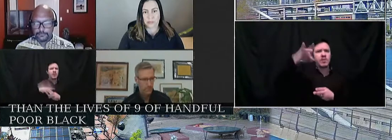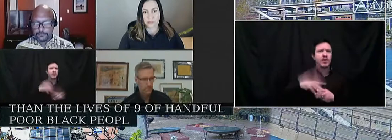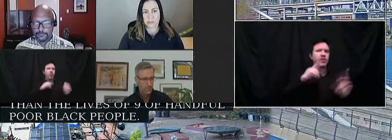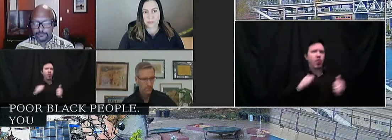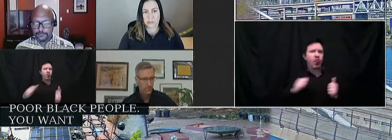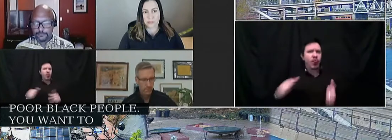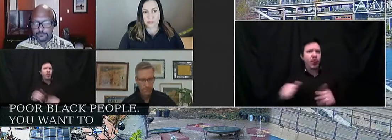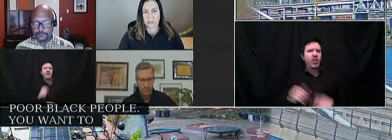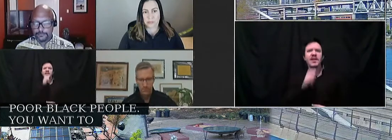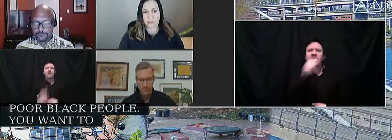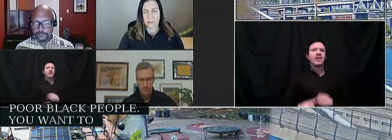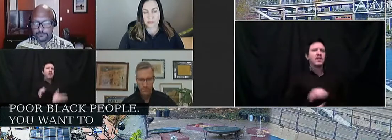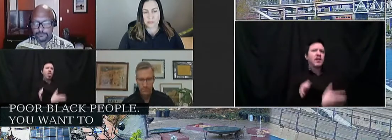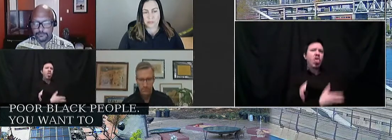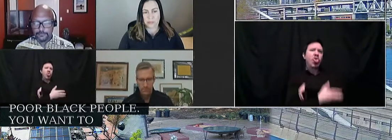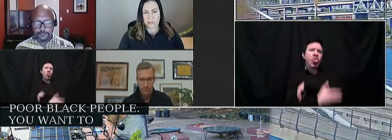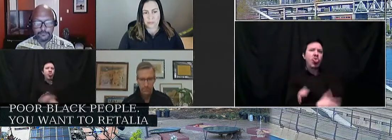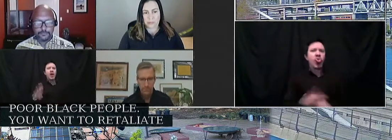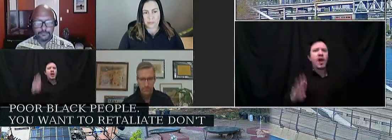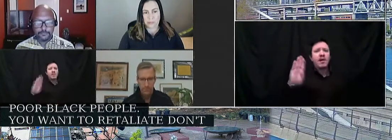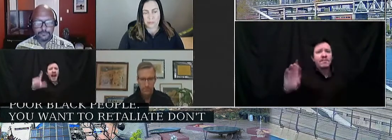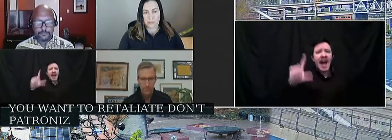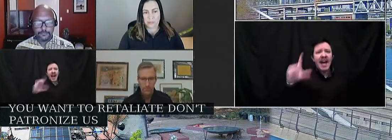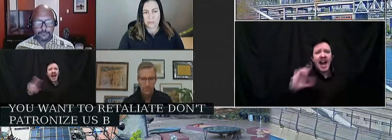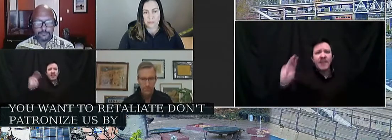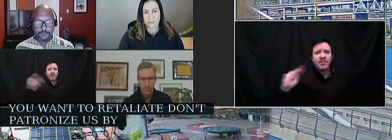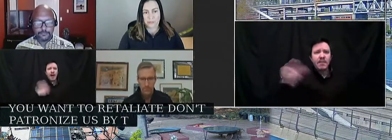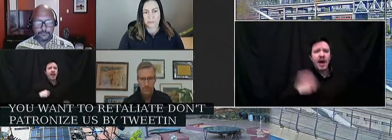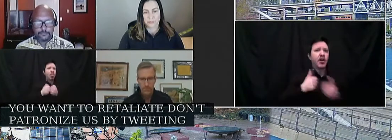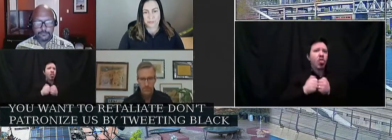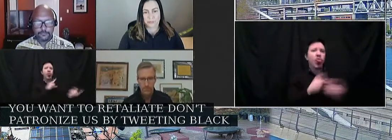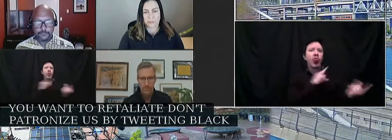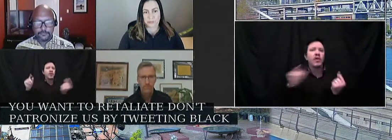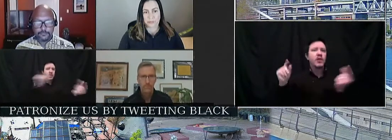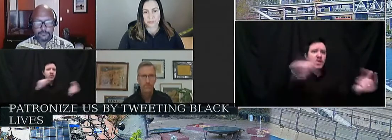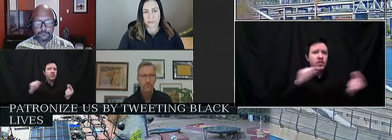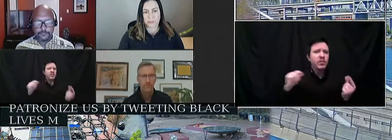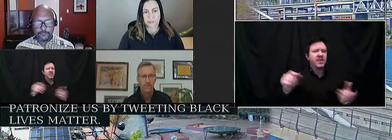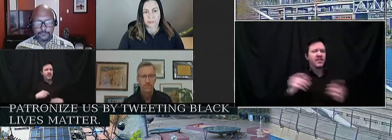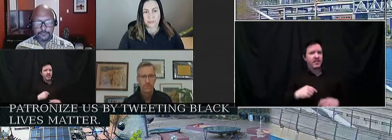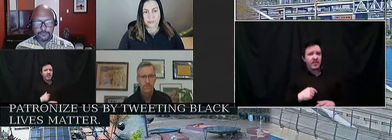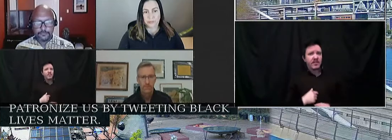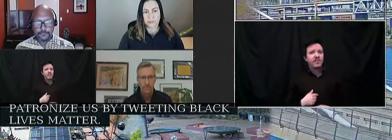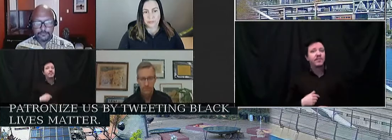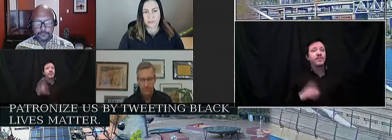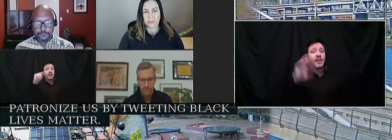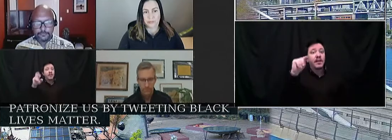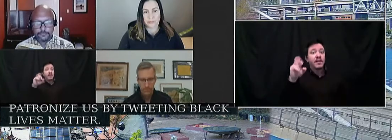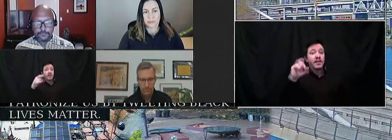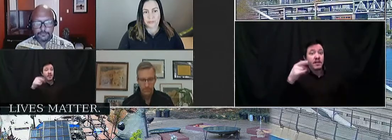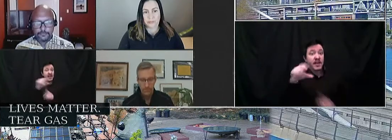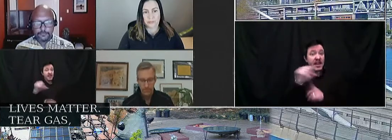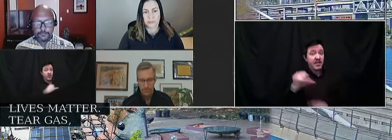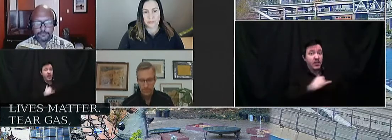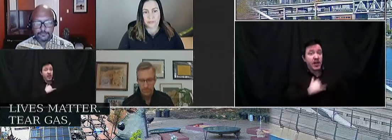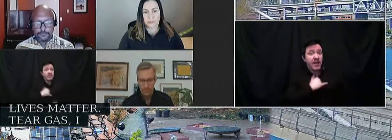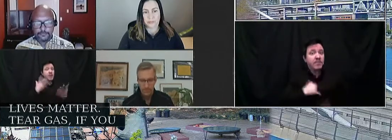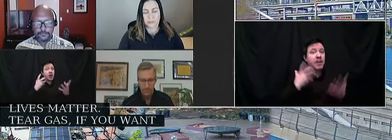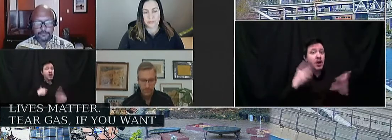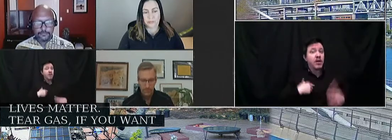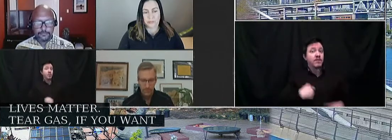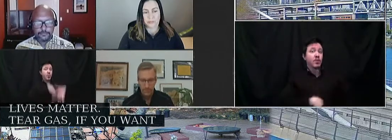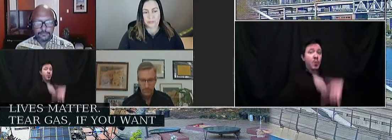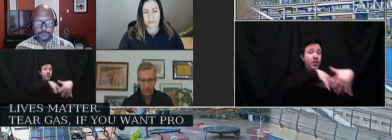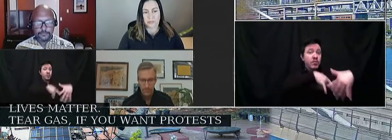patronize us by tweeting Black Lives Matter and then reversing some of the few gains that was made last year. Tear gas, Ted, if you want protests to stop, defund the